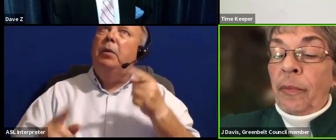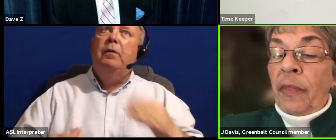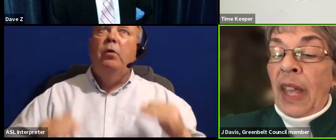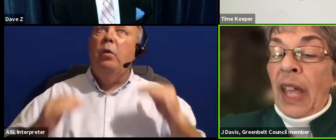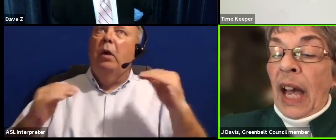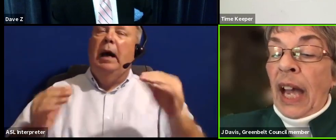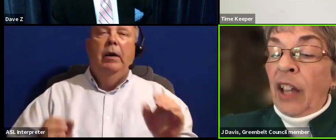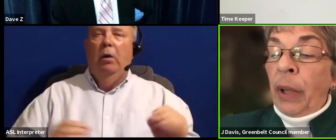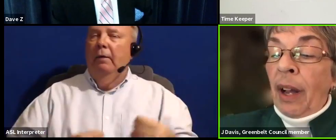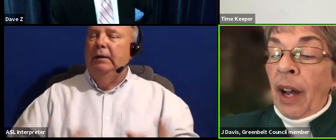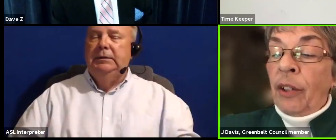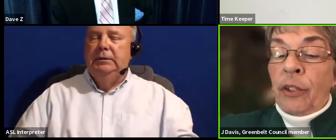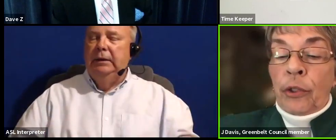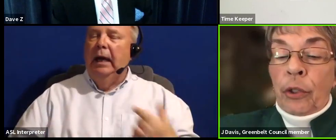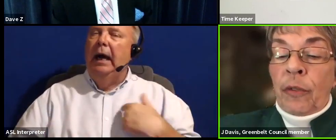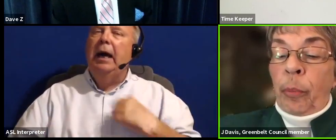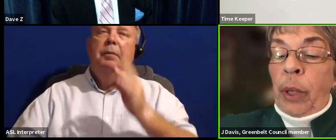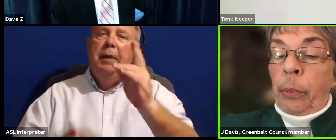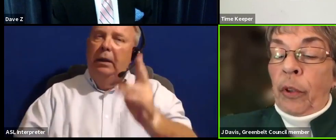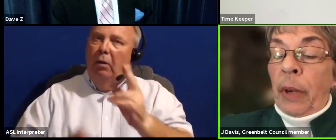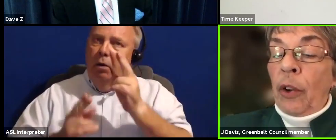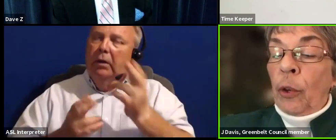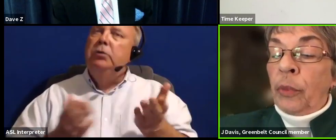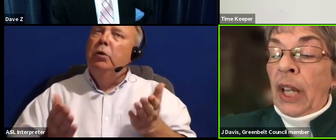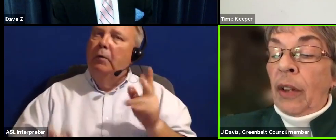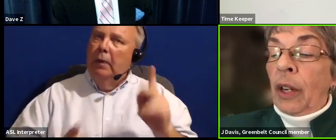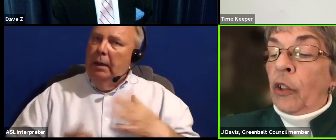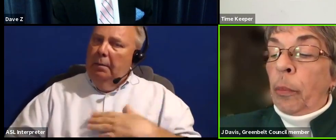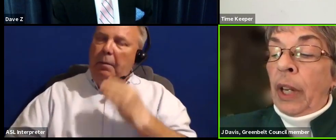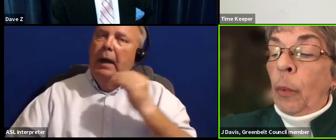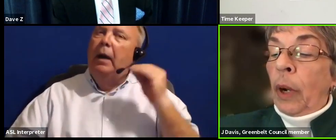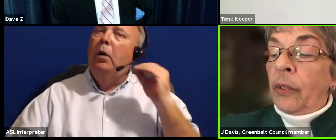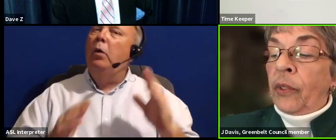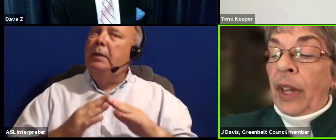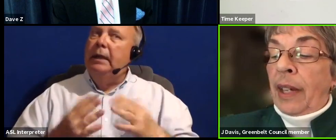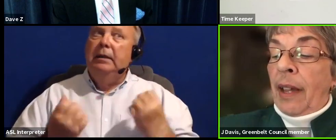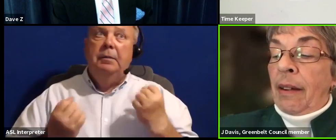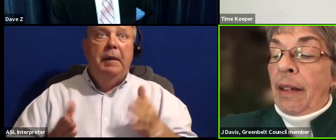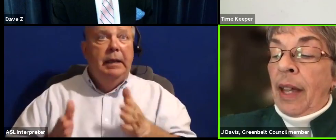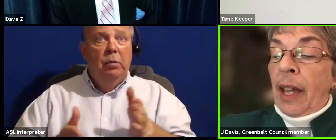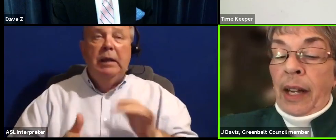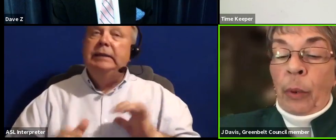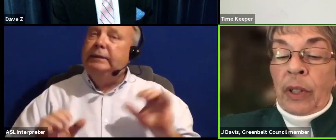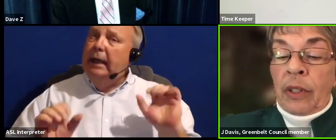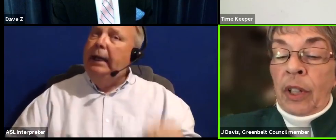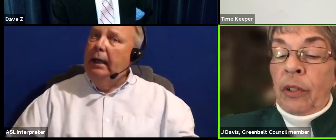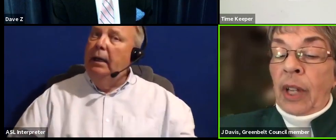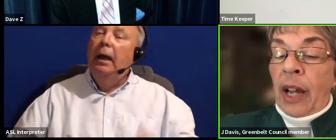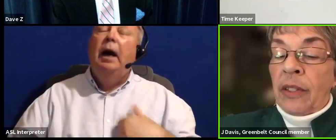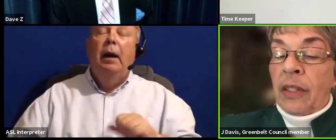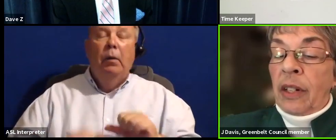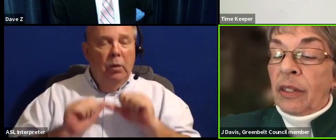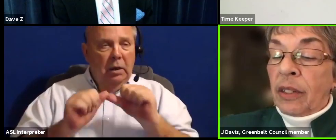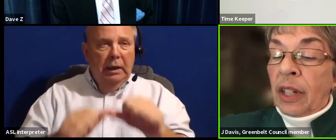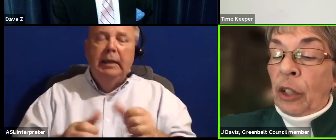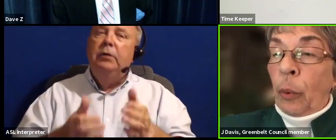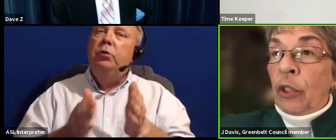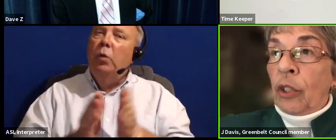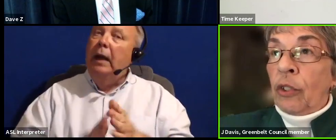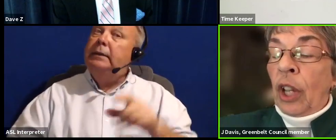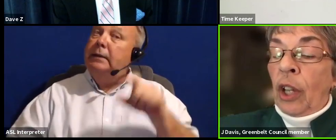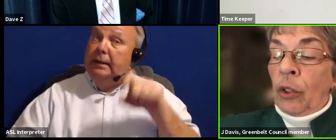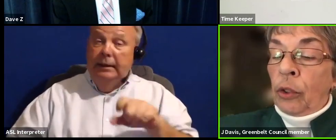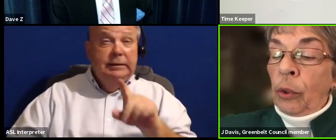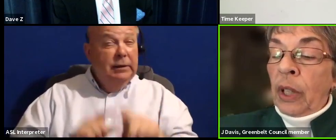office. I have been honored to serve the people of my hometown in as many ways as I can. And I will continue to ask the necessary